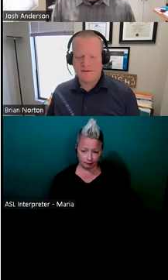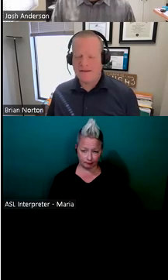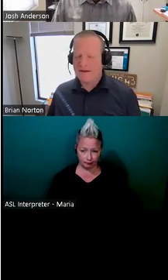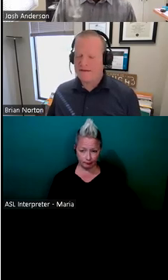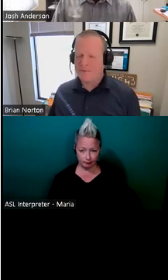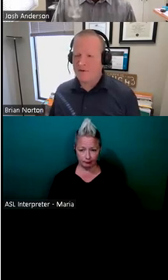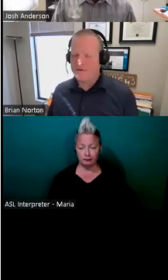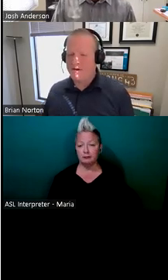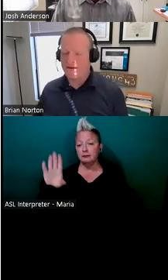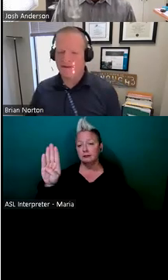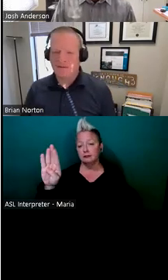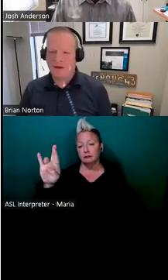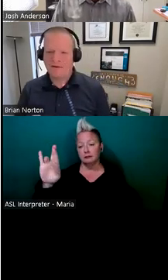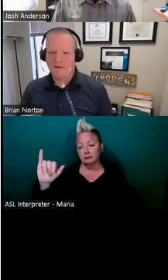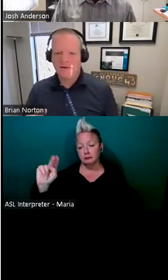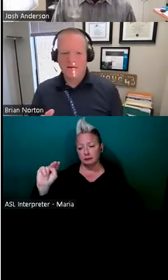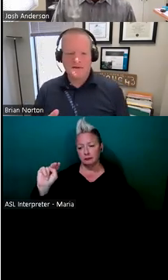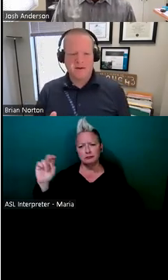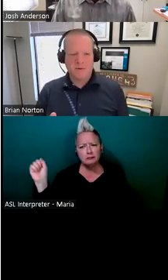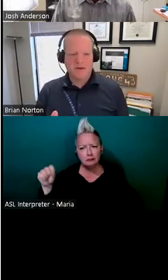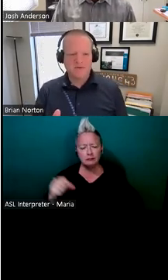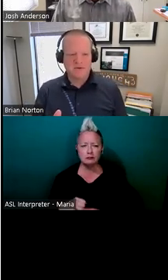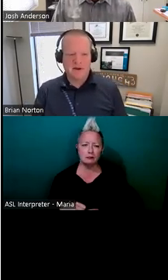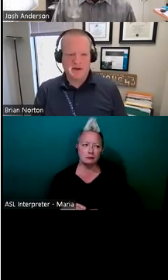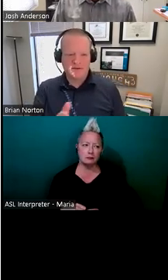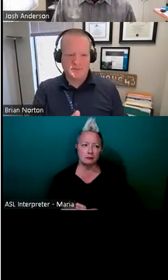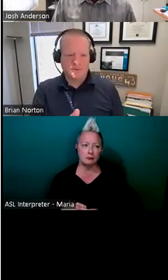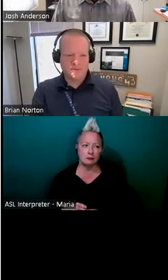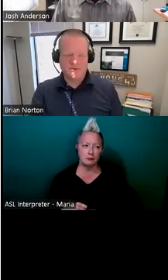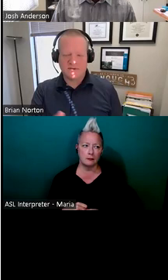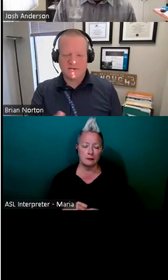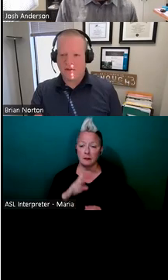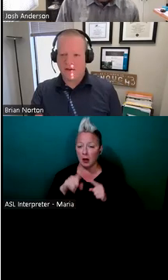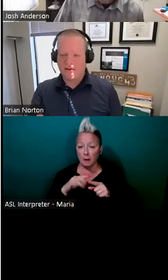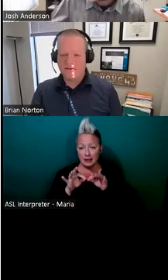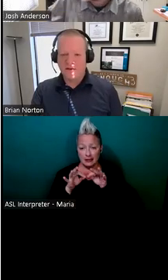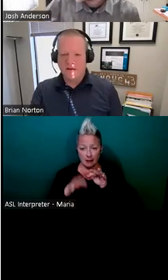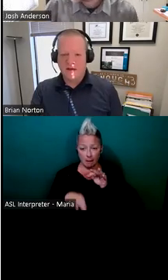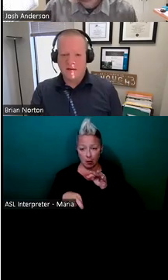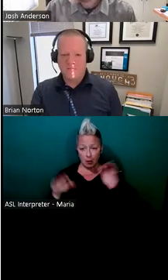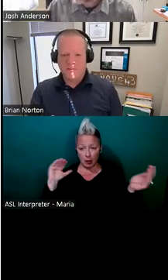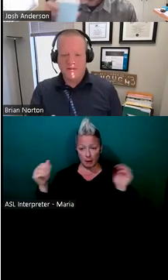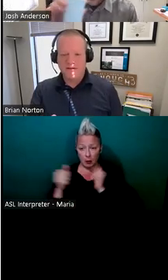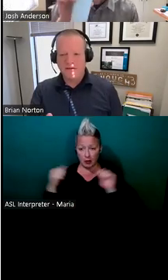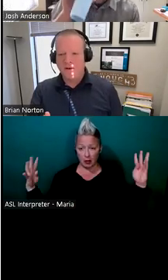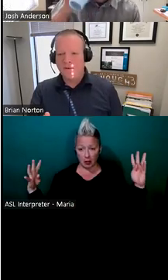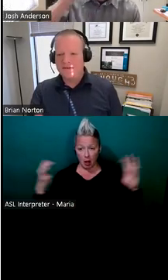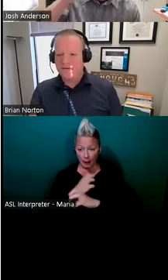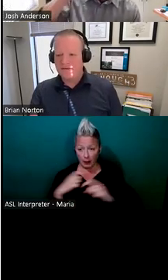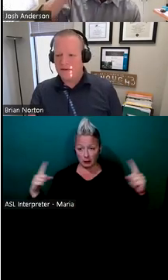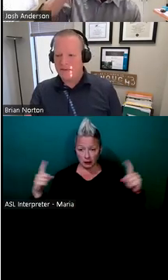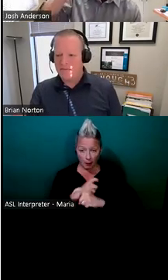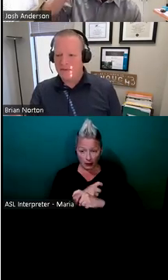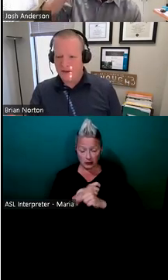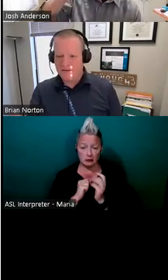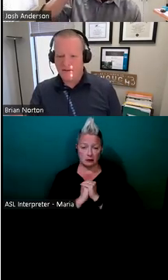Excellent. And I think it's important to kind of think about, you know, when we do talk about simple versus complex, um, it doesn't always have